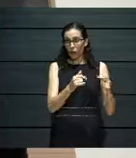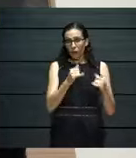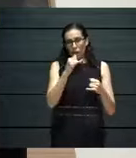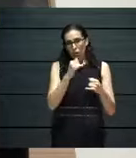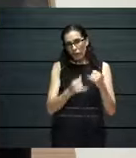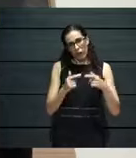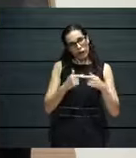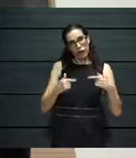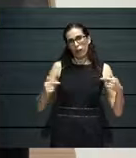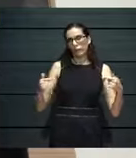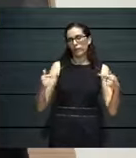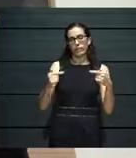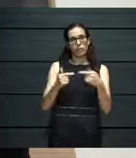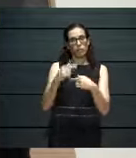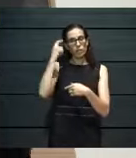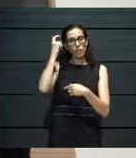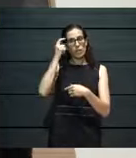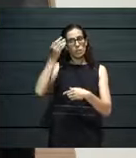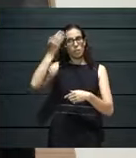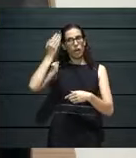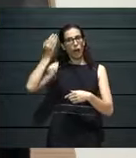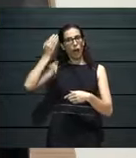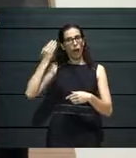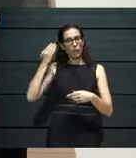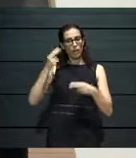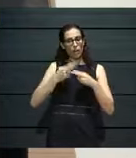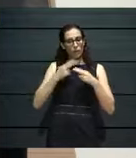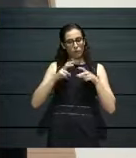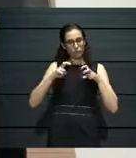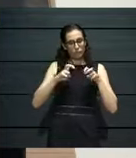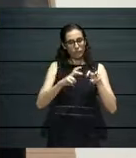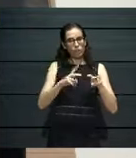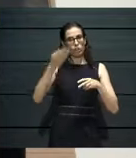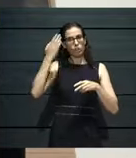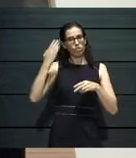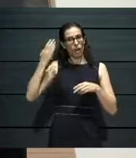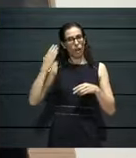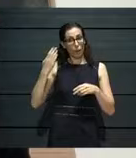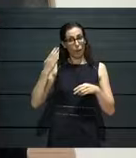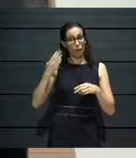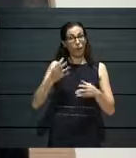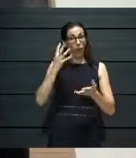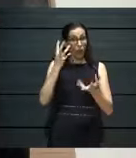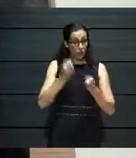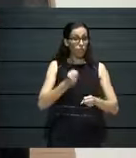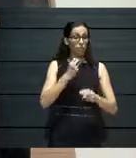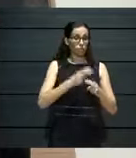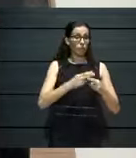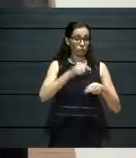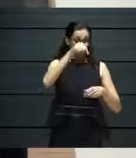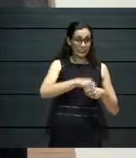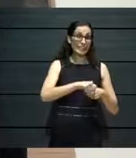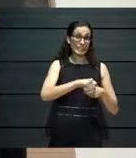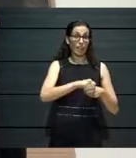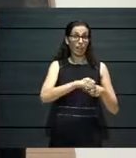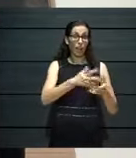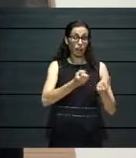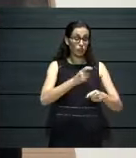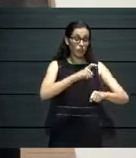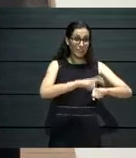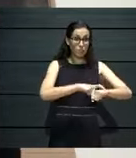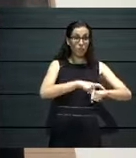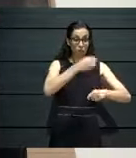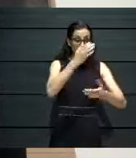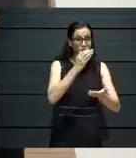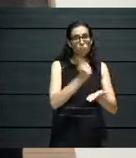all that thought process and research that we had done in the past to actually, you know, get the ball rolling and to